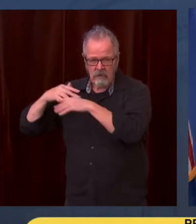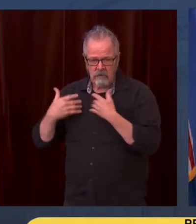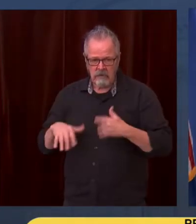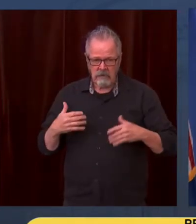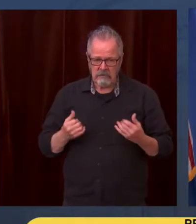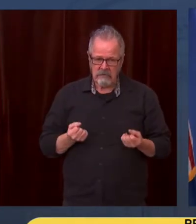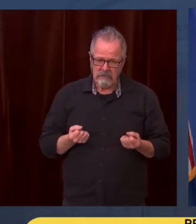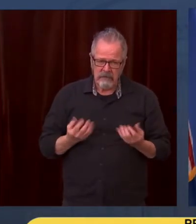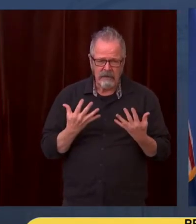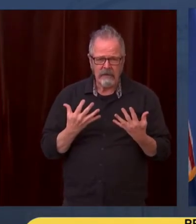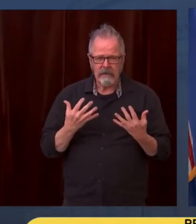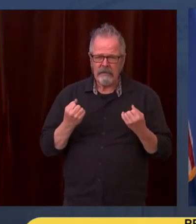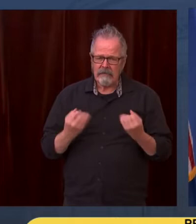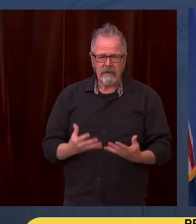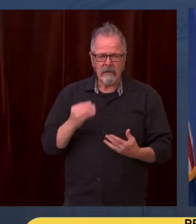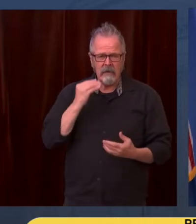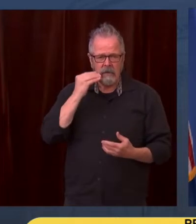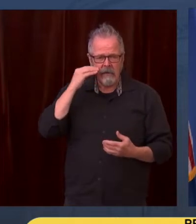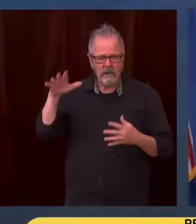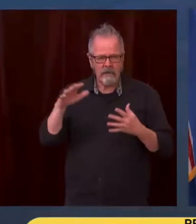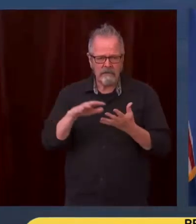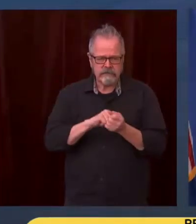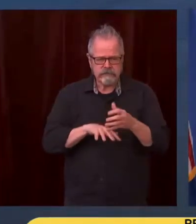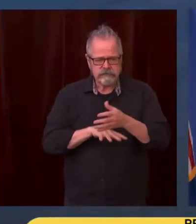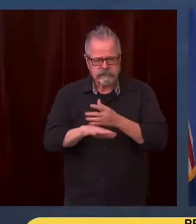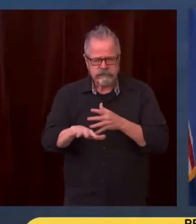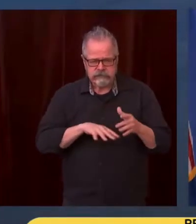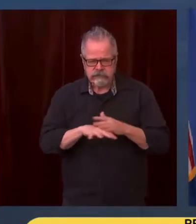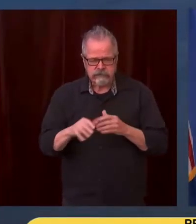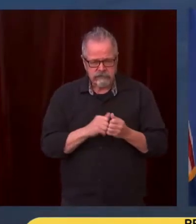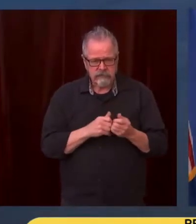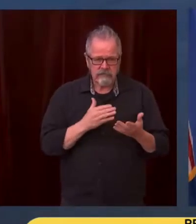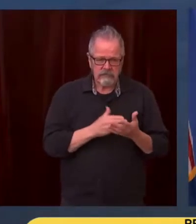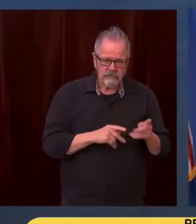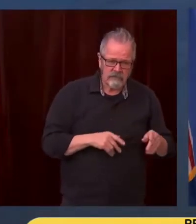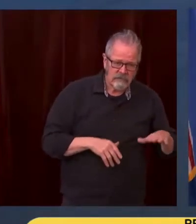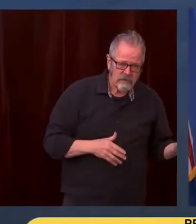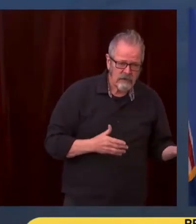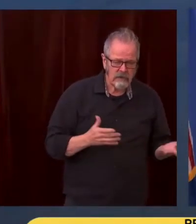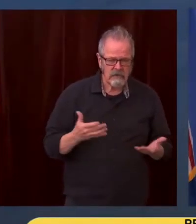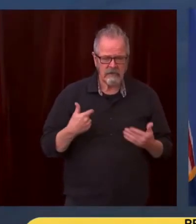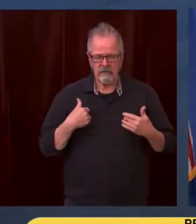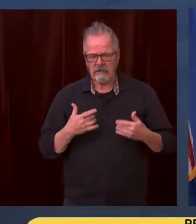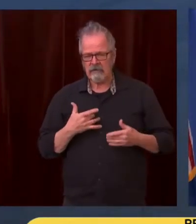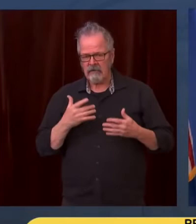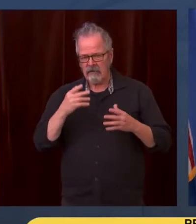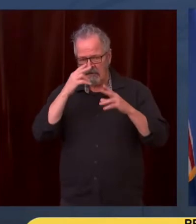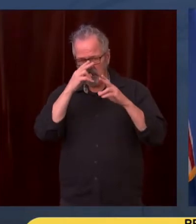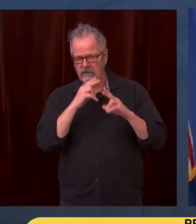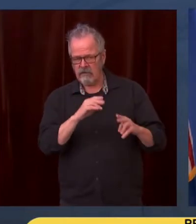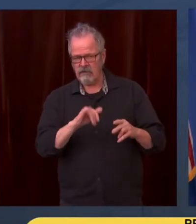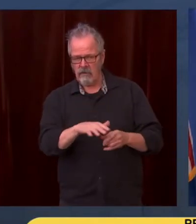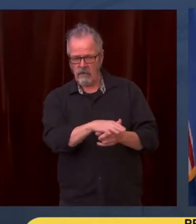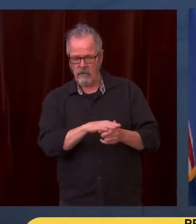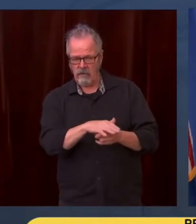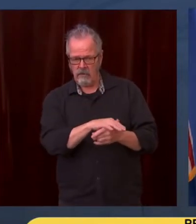for the community and all the leaders who pulled together to help their community through this difficult time. We had great leadership from two mayors